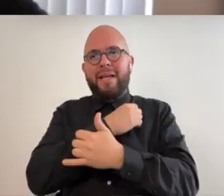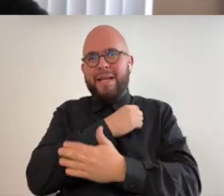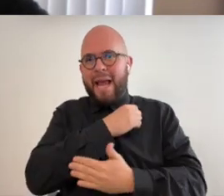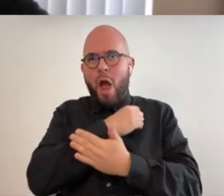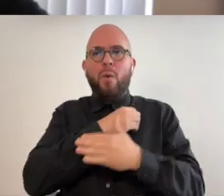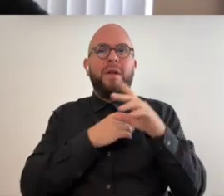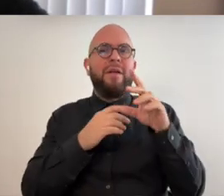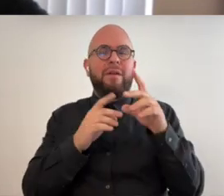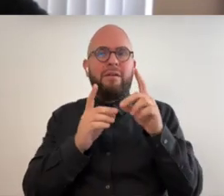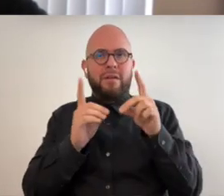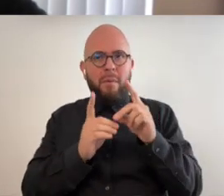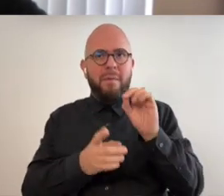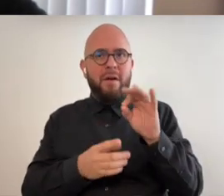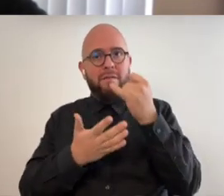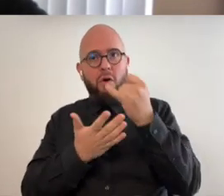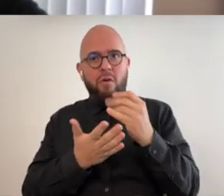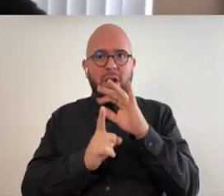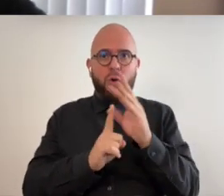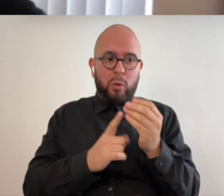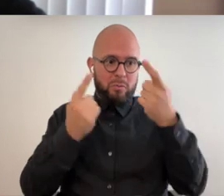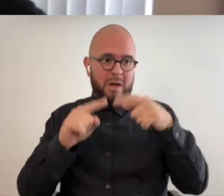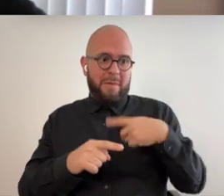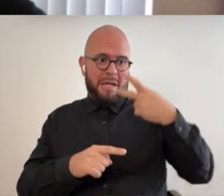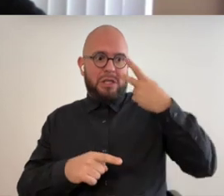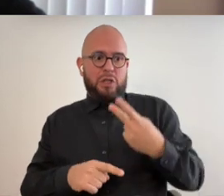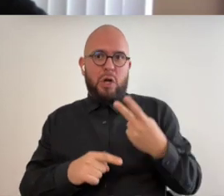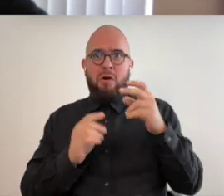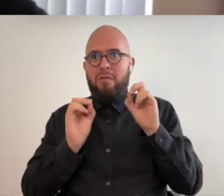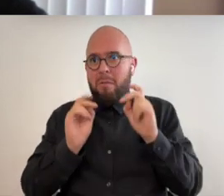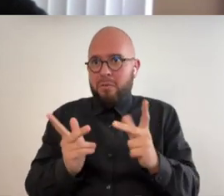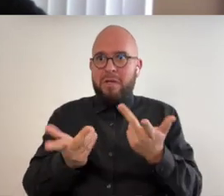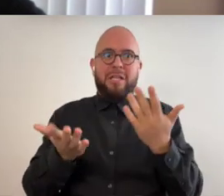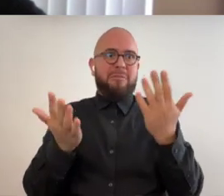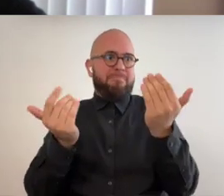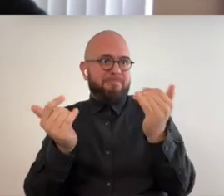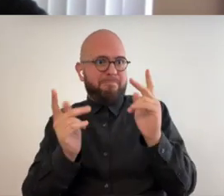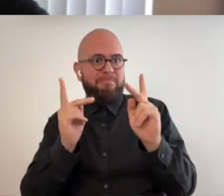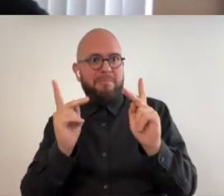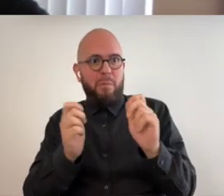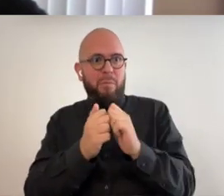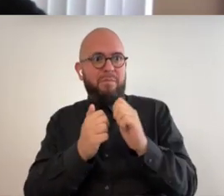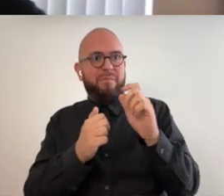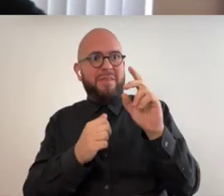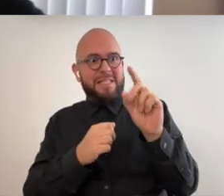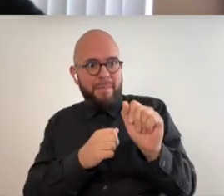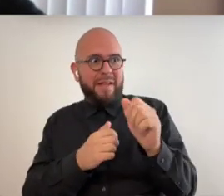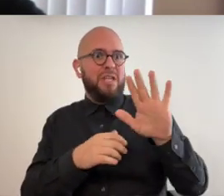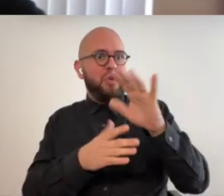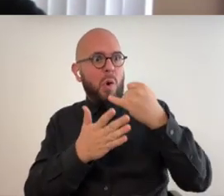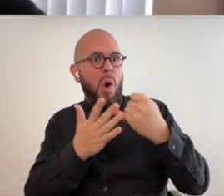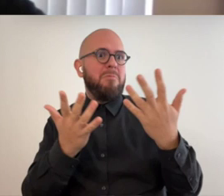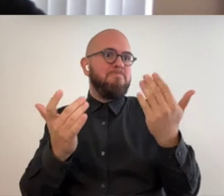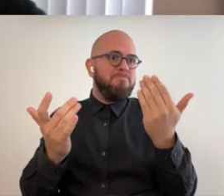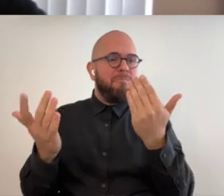culture and i saw the the opportunity um calling for artworks for disabled artists and artists with